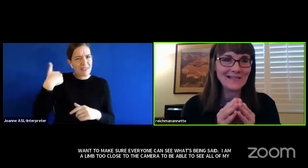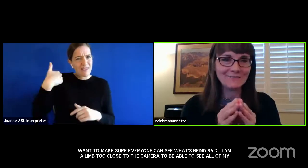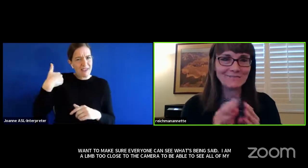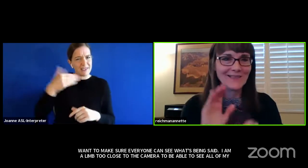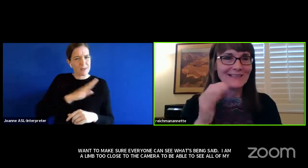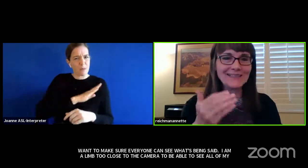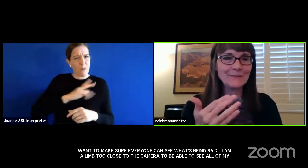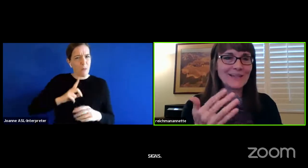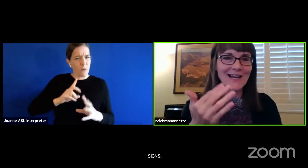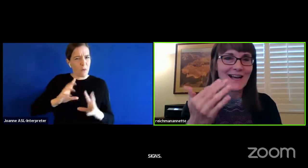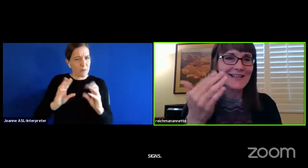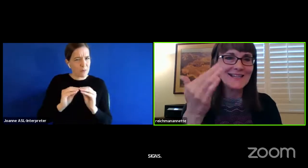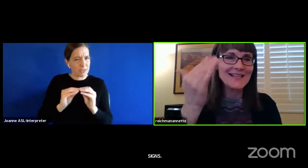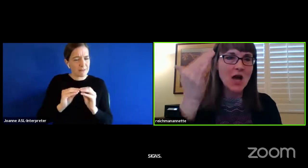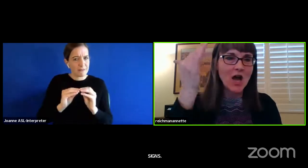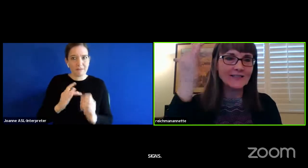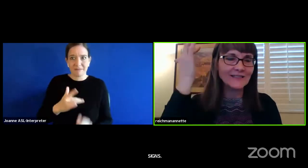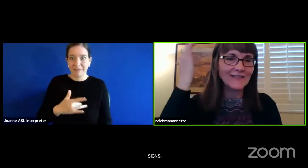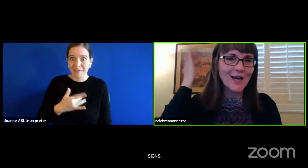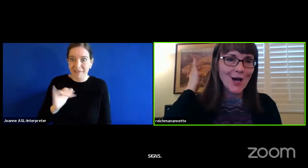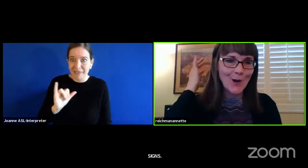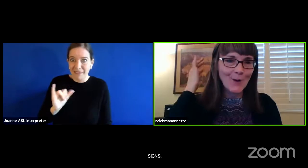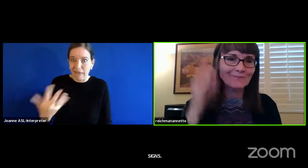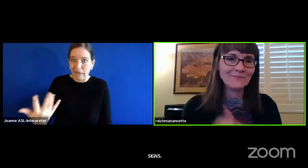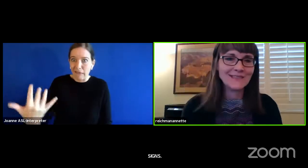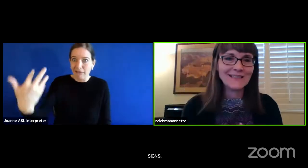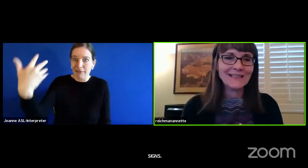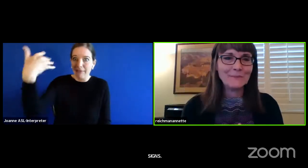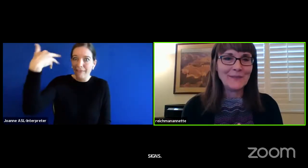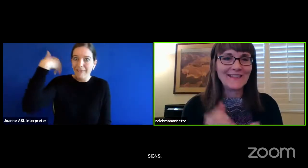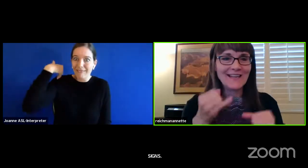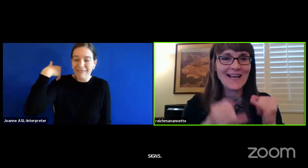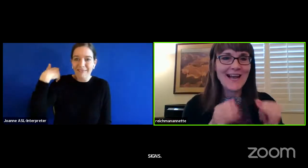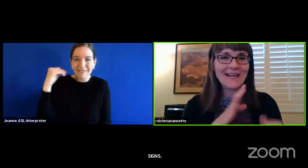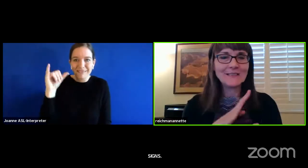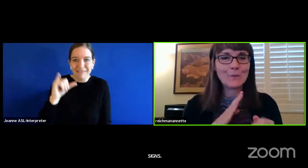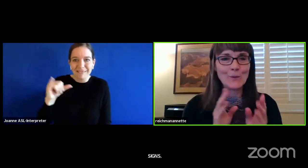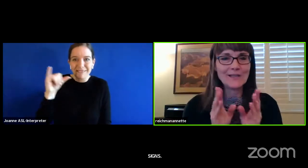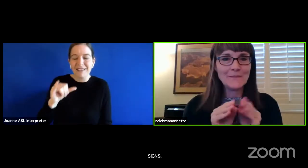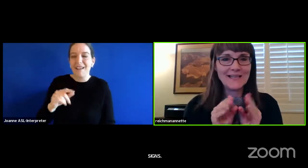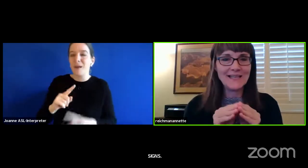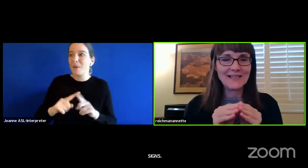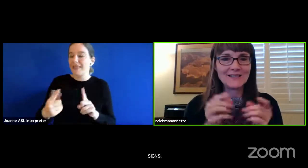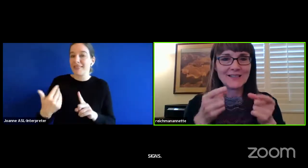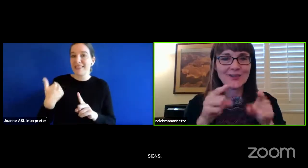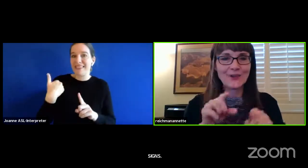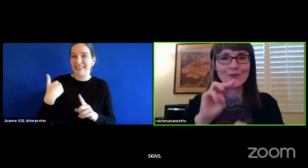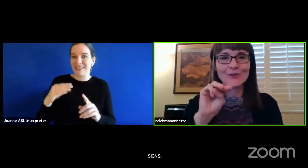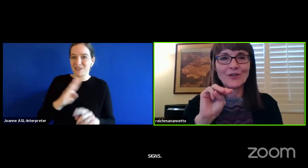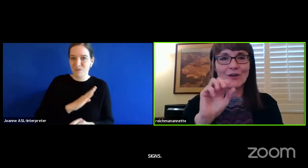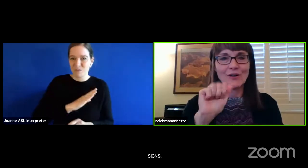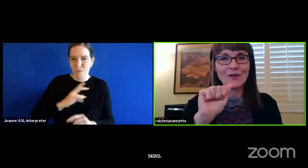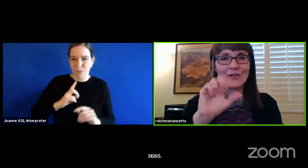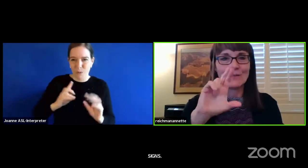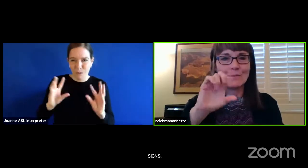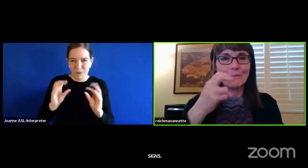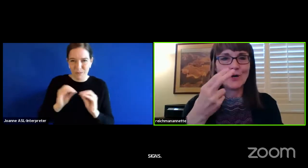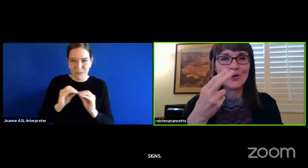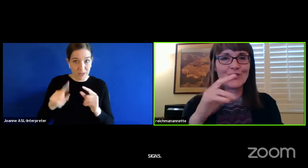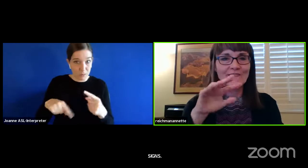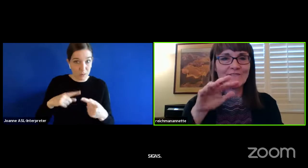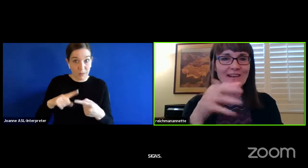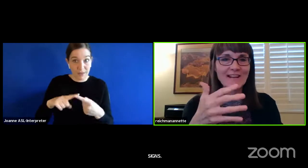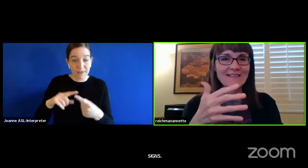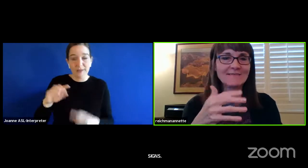meeting. That seems like eons ago, but the last board meeting occurred on